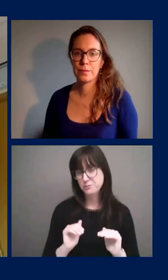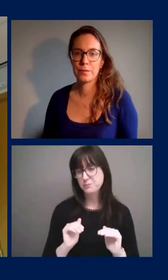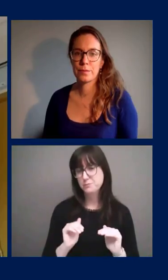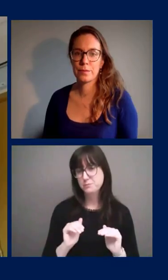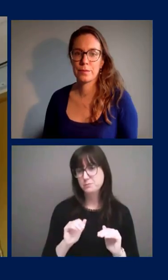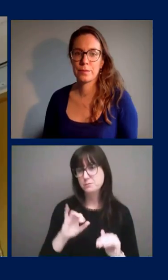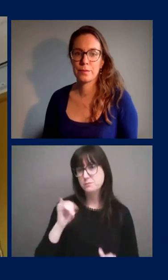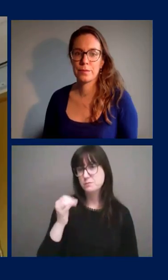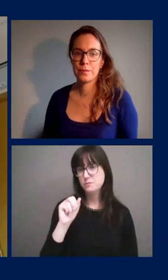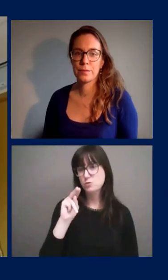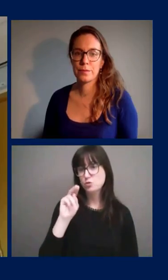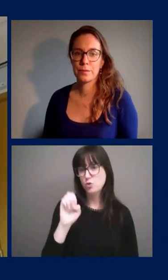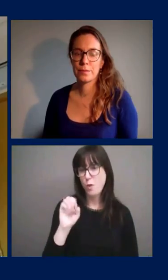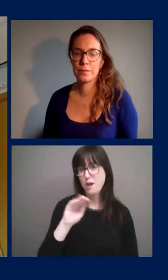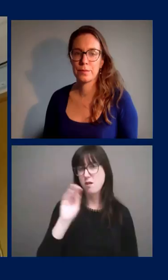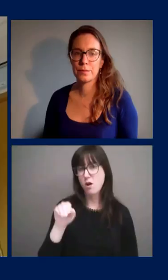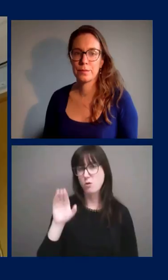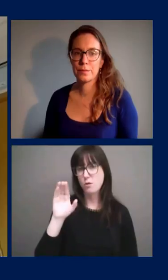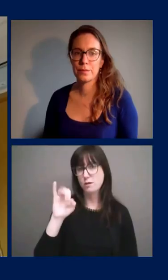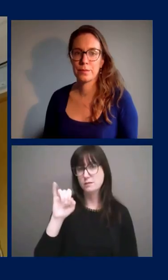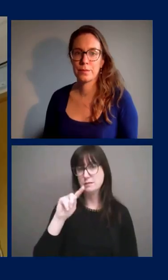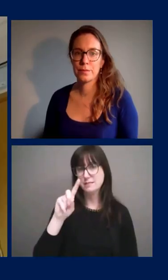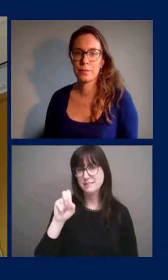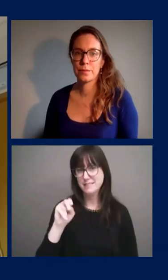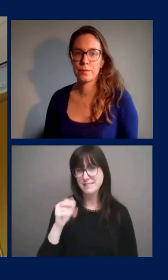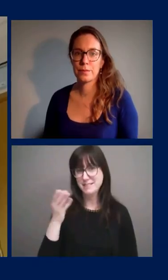joanne moshes with the ottawa citizen go ahead joanne